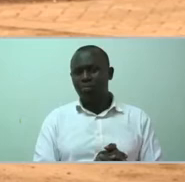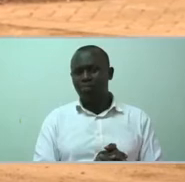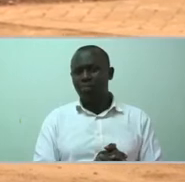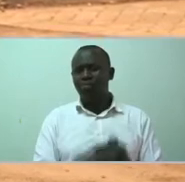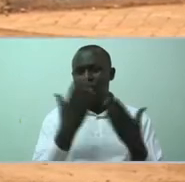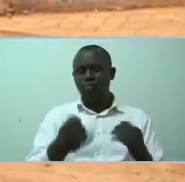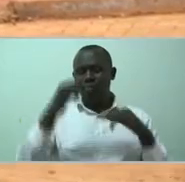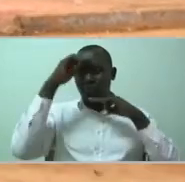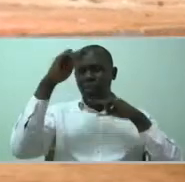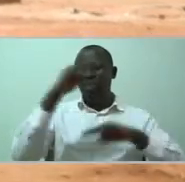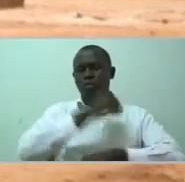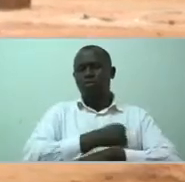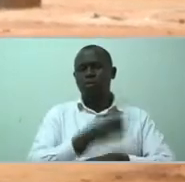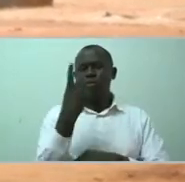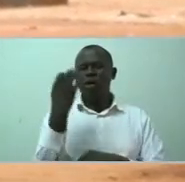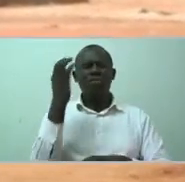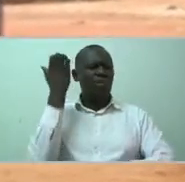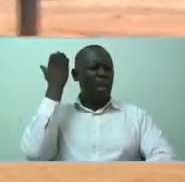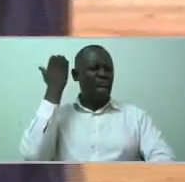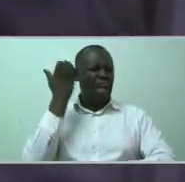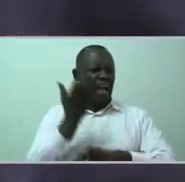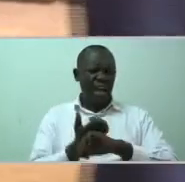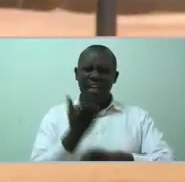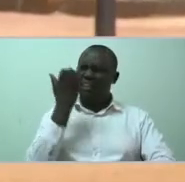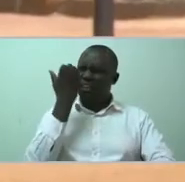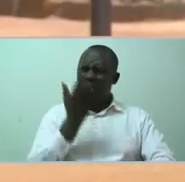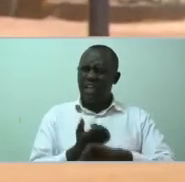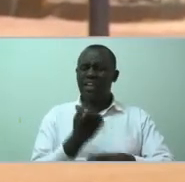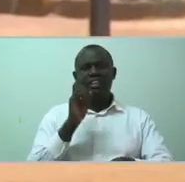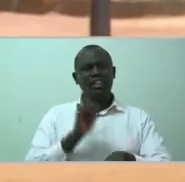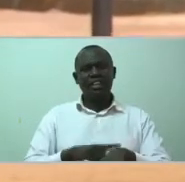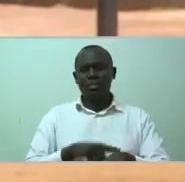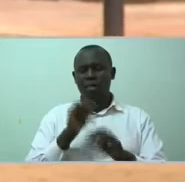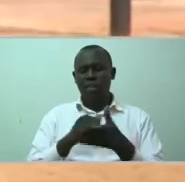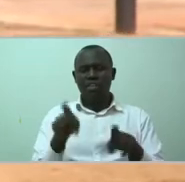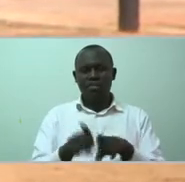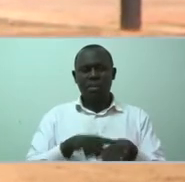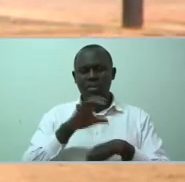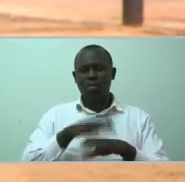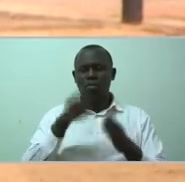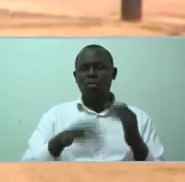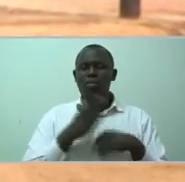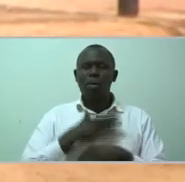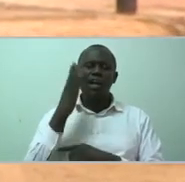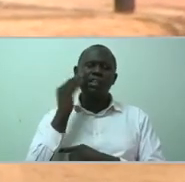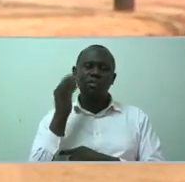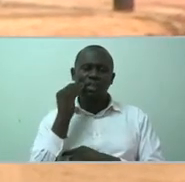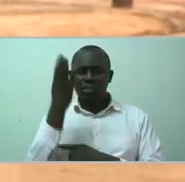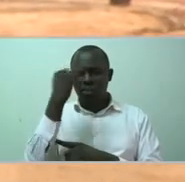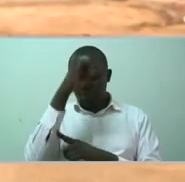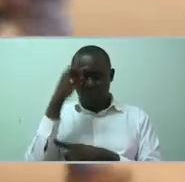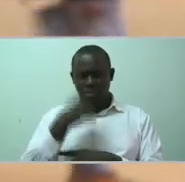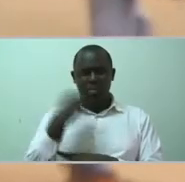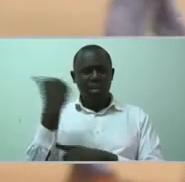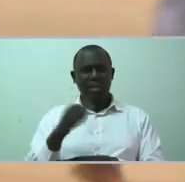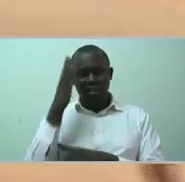High school was one of the hardest times in my experience with mental illness because I didn't know